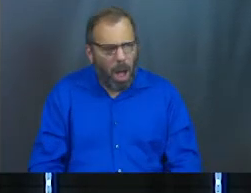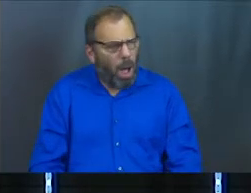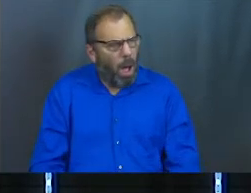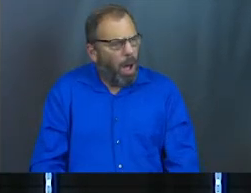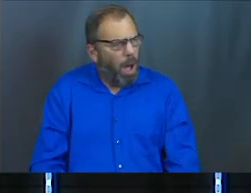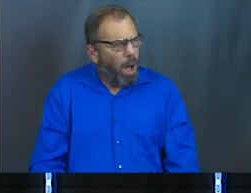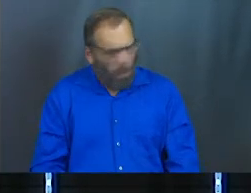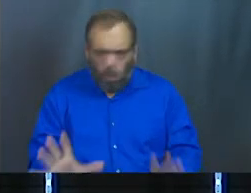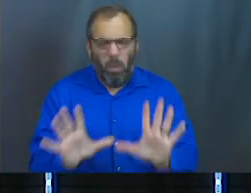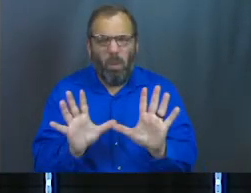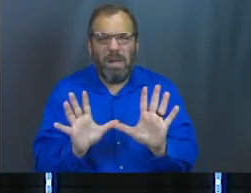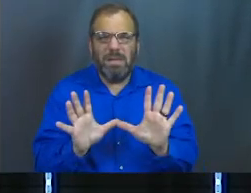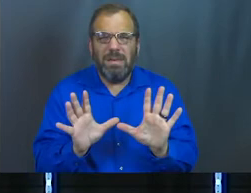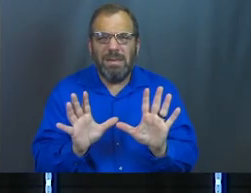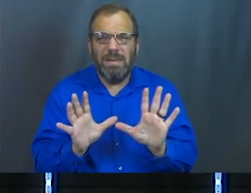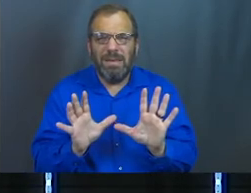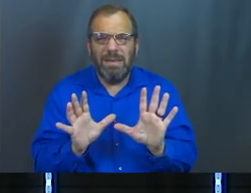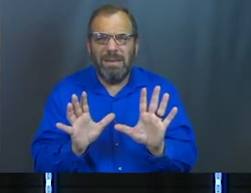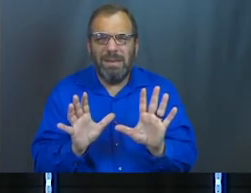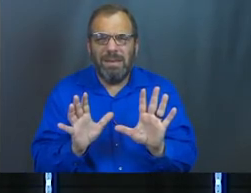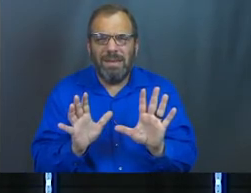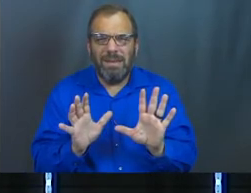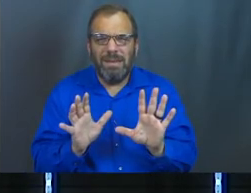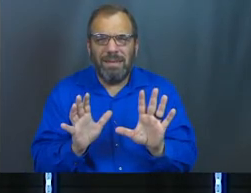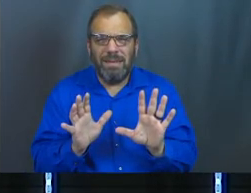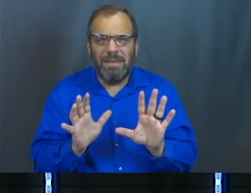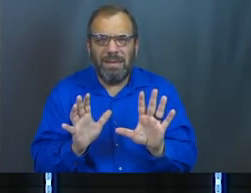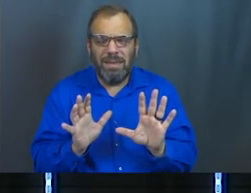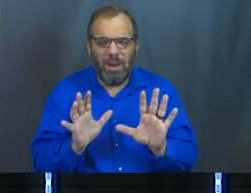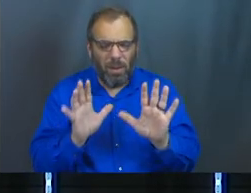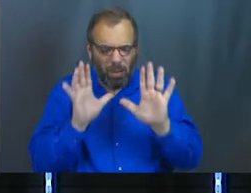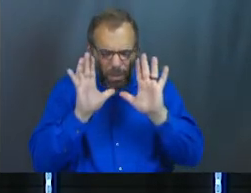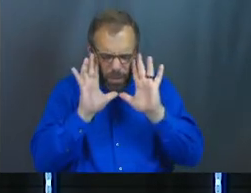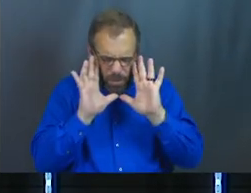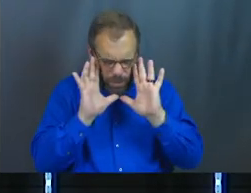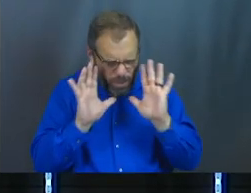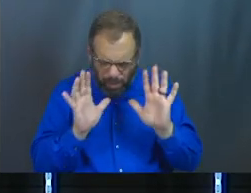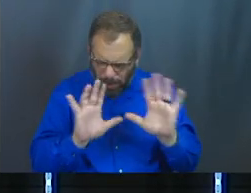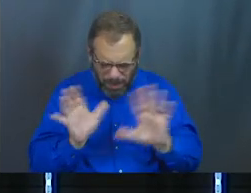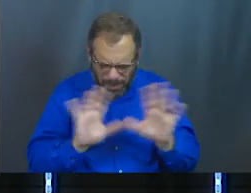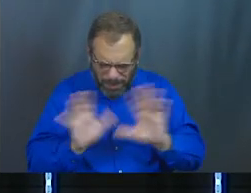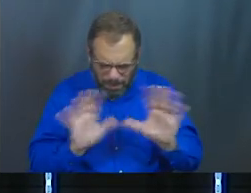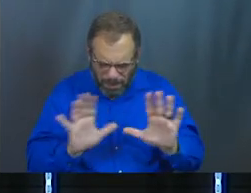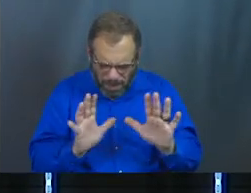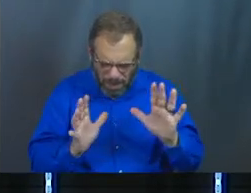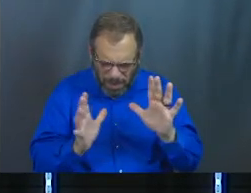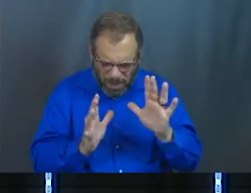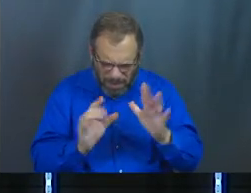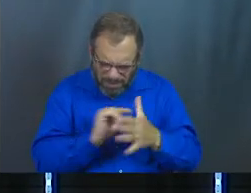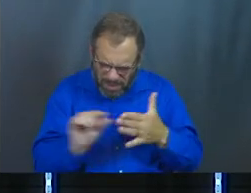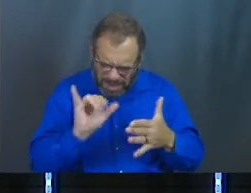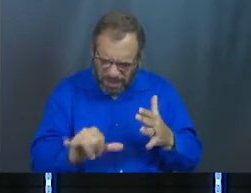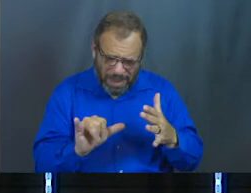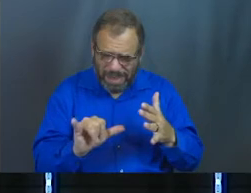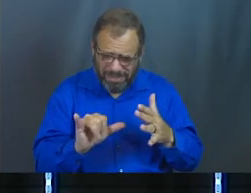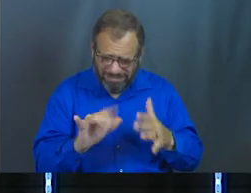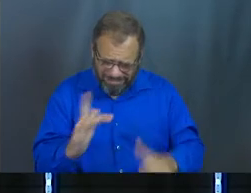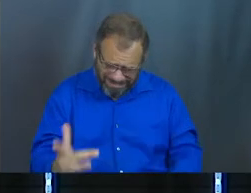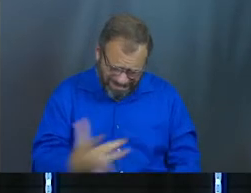It messes with us. Moments like this in scripture mess with us.